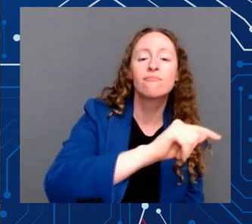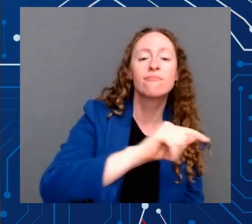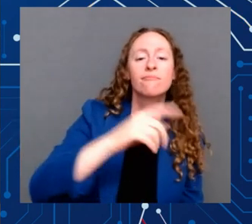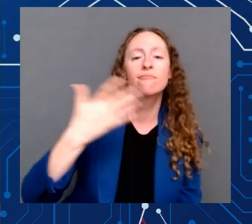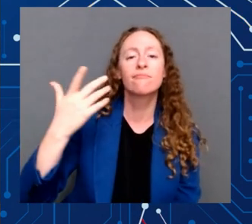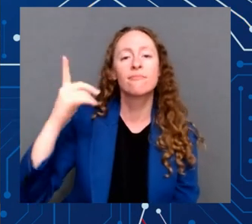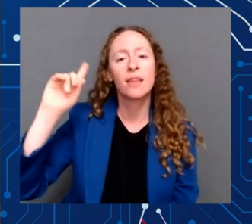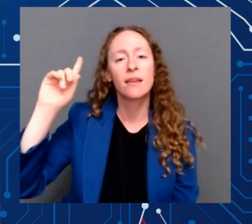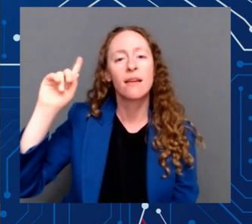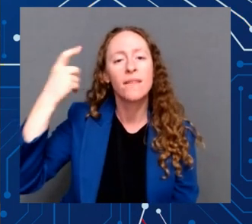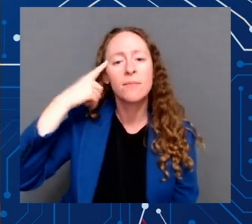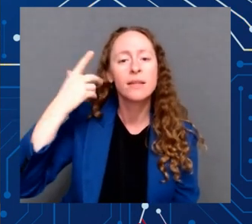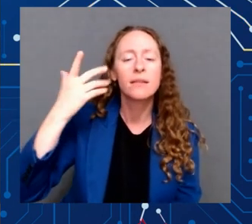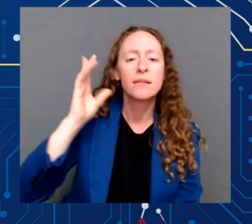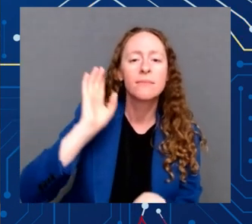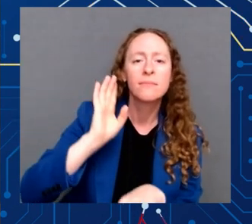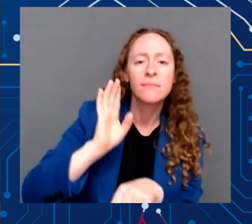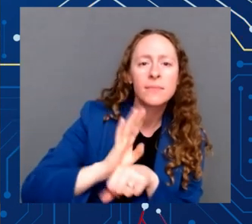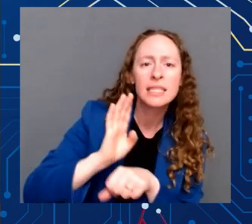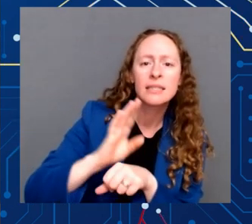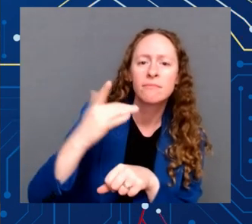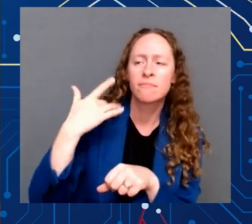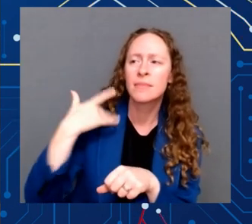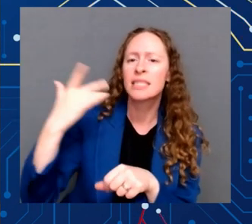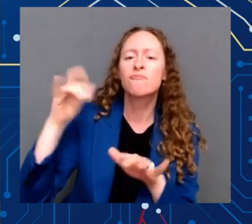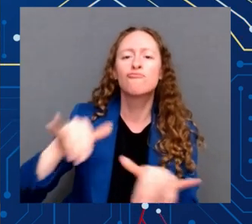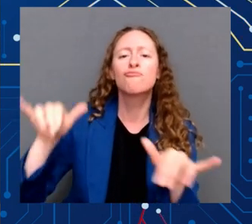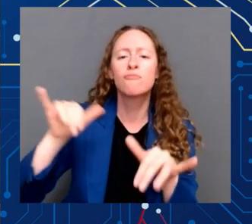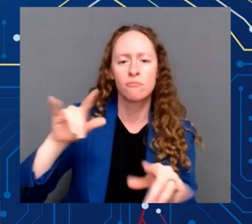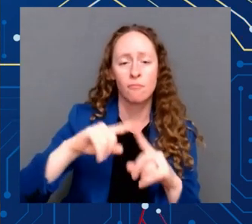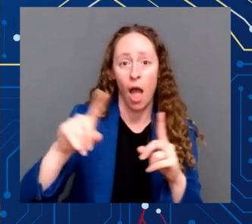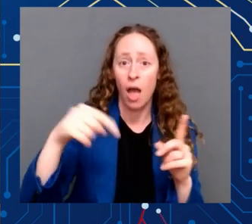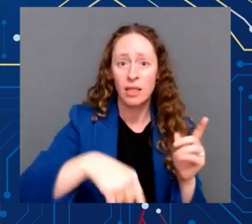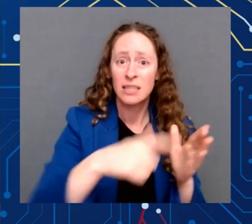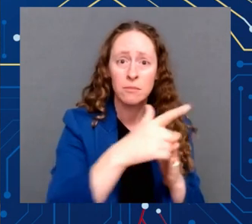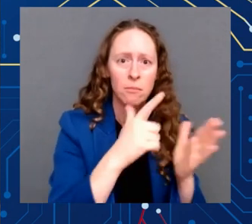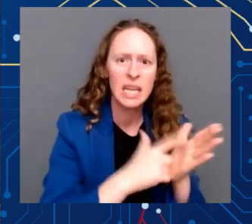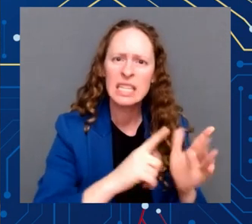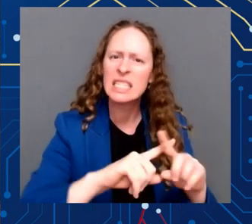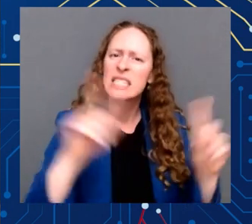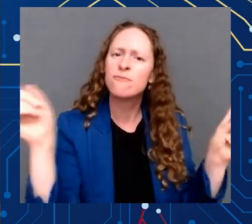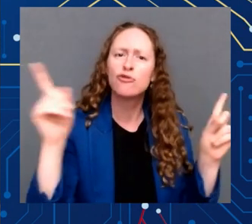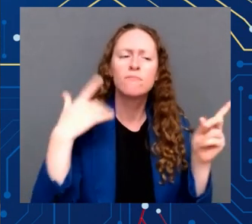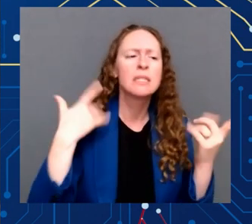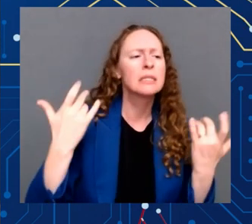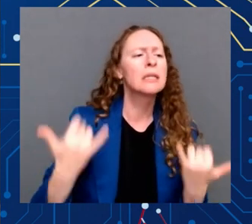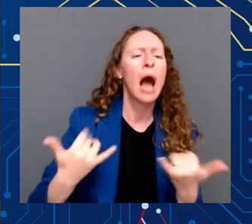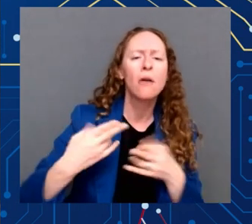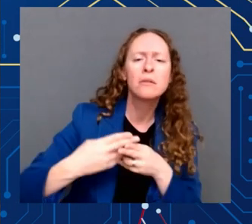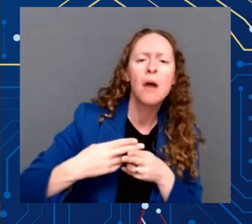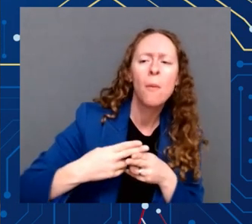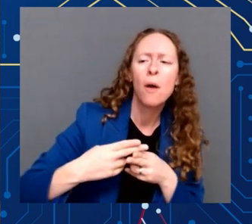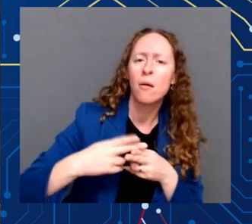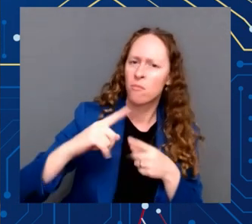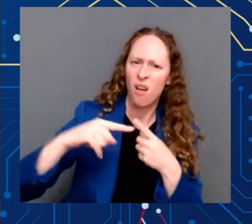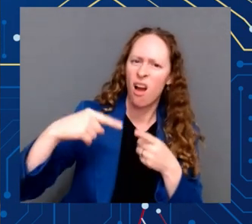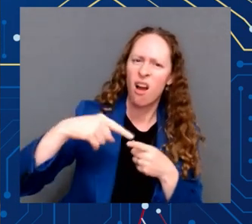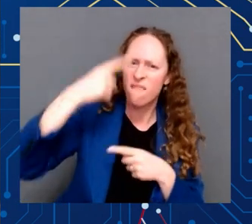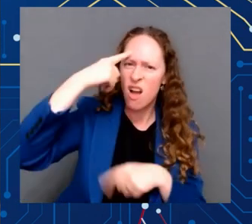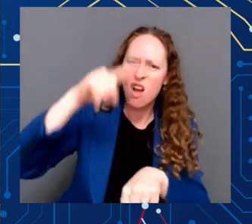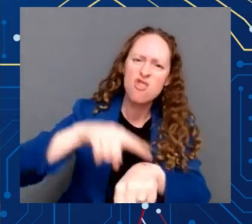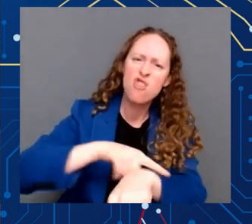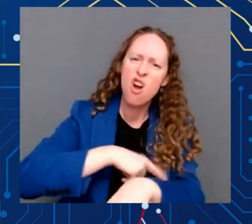-term thinking bills in ages. I firmly believe our grandchildren will work in jobs we can't even